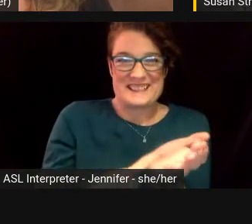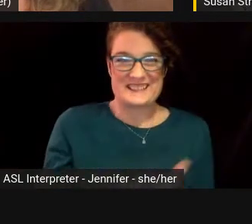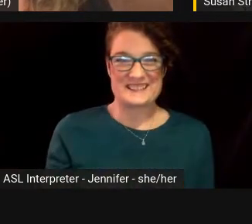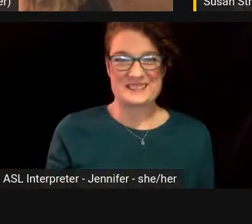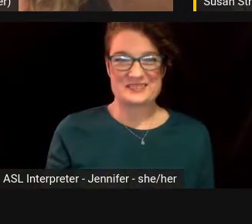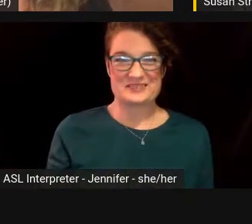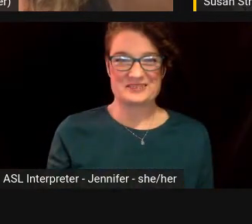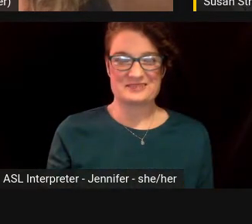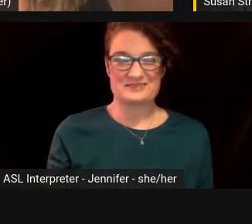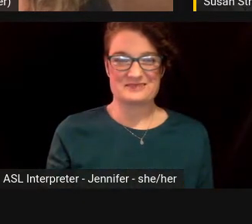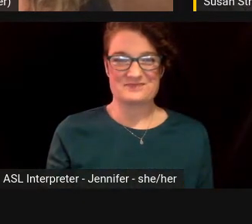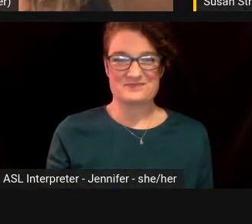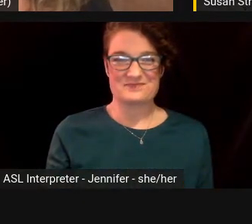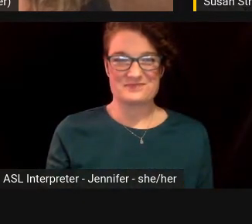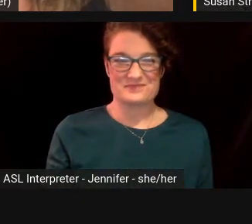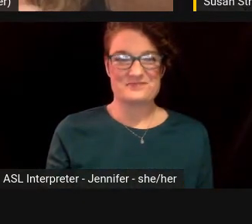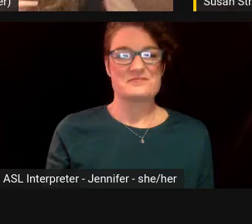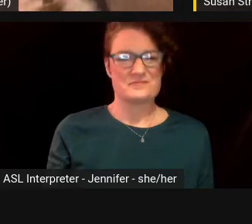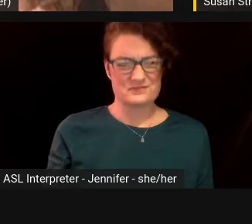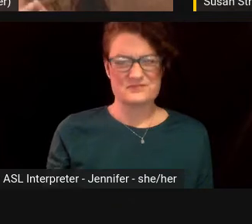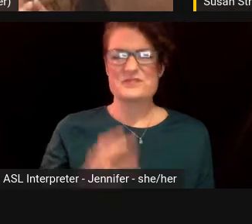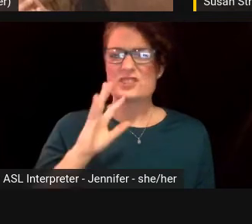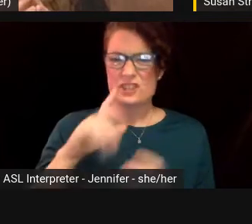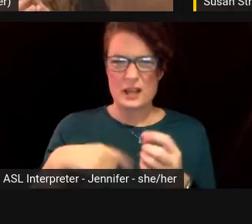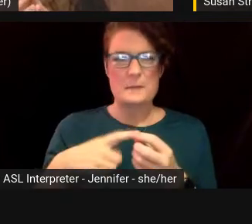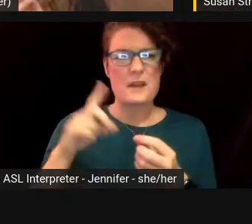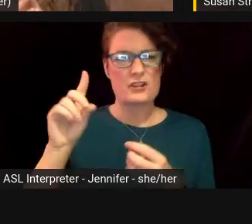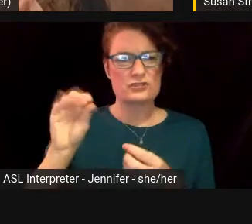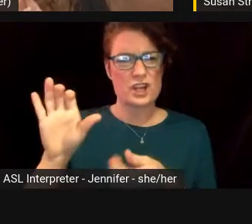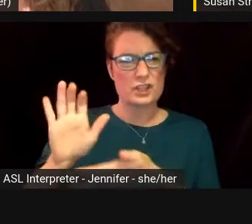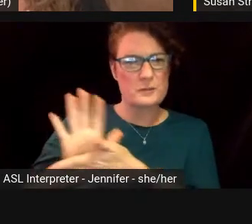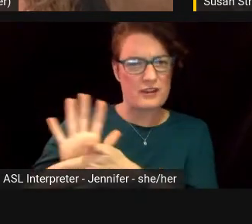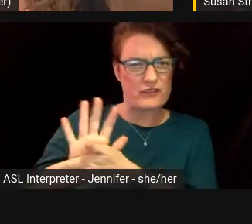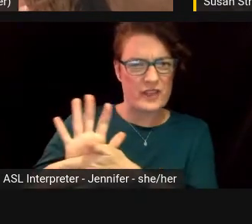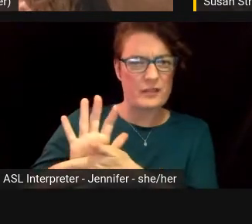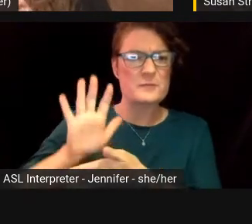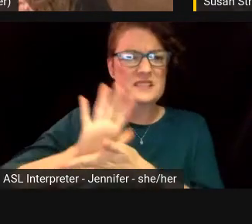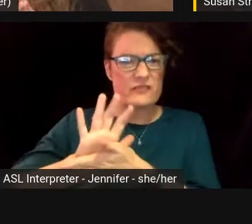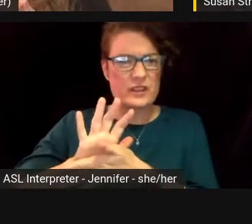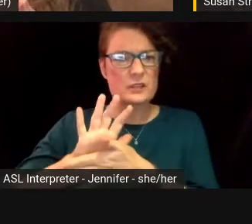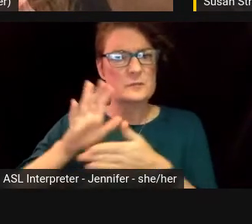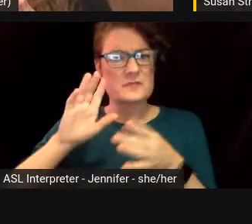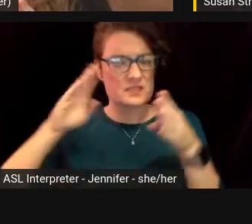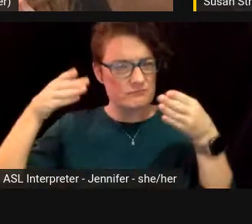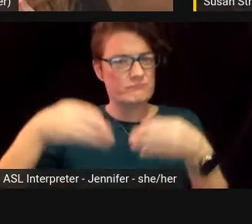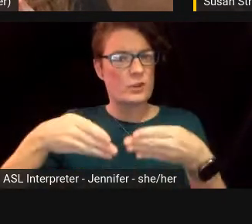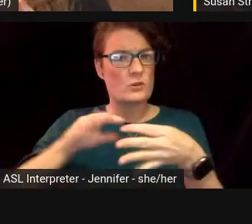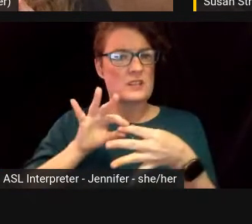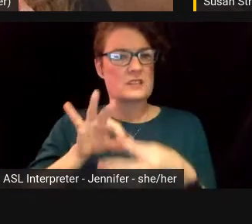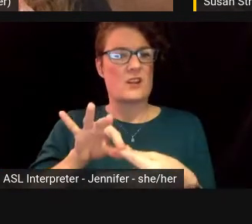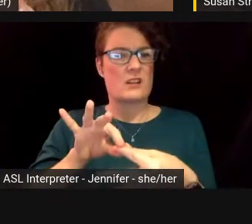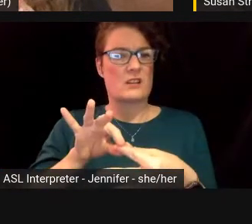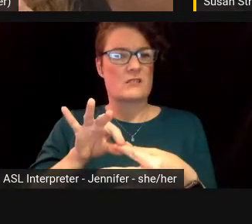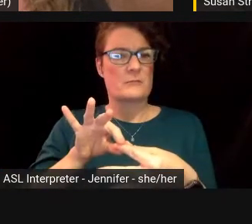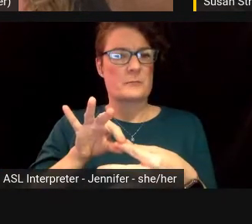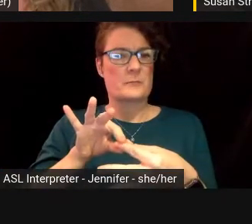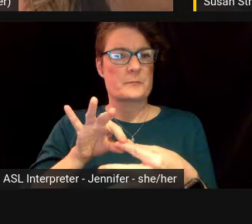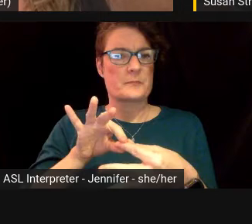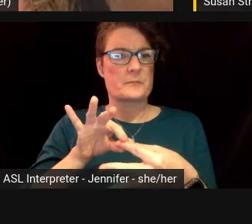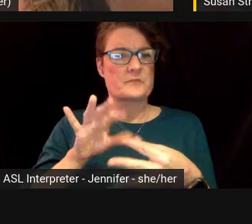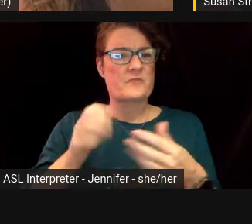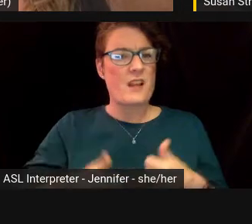We're looking at documentary films, we're looking at films that talk about the